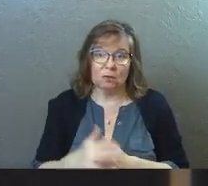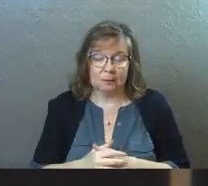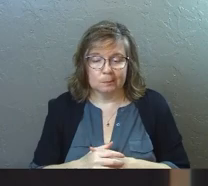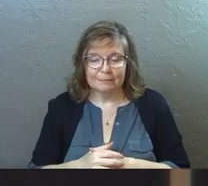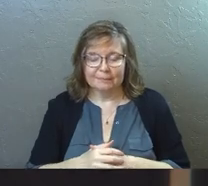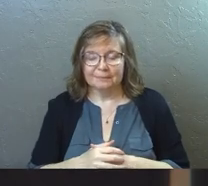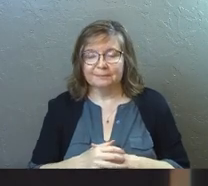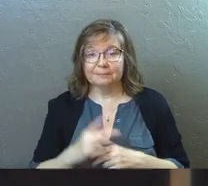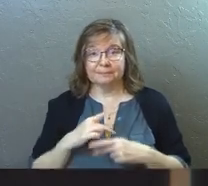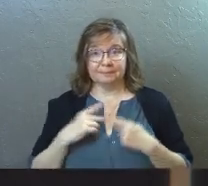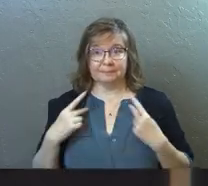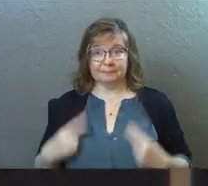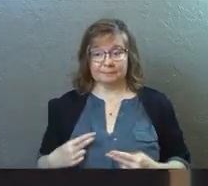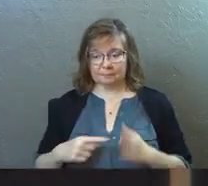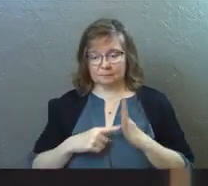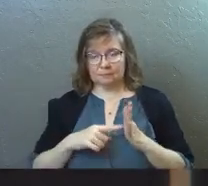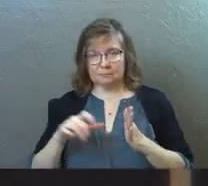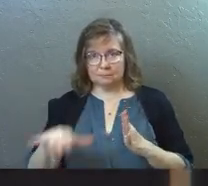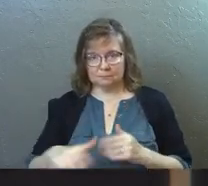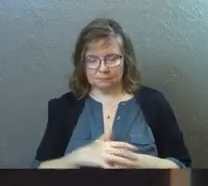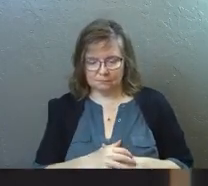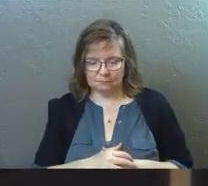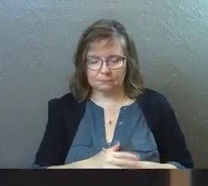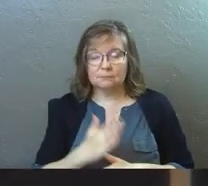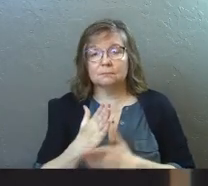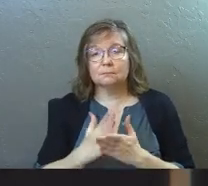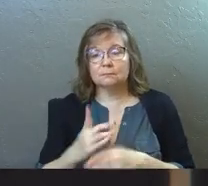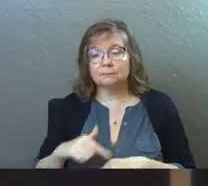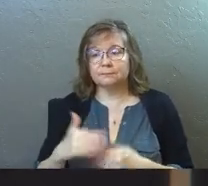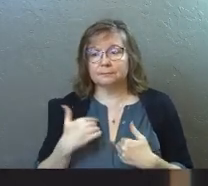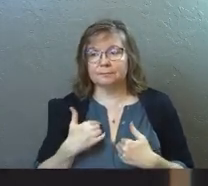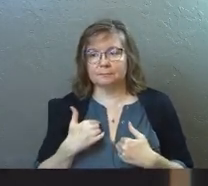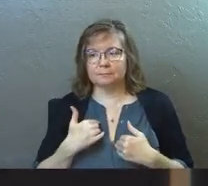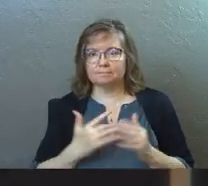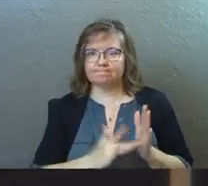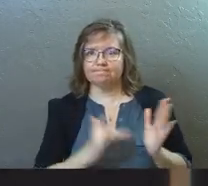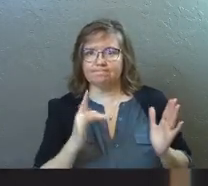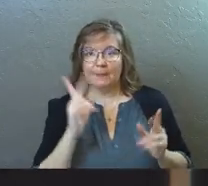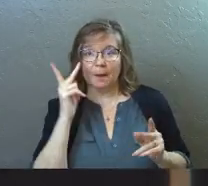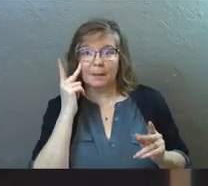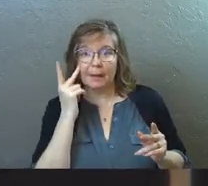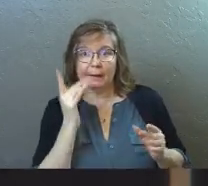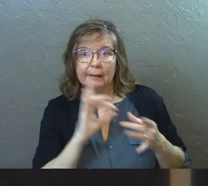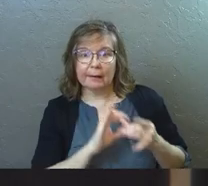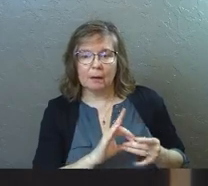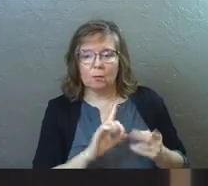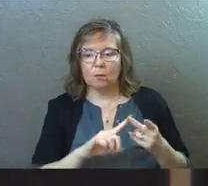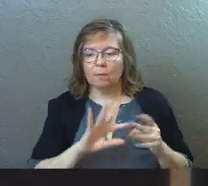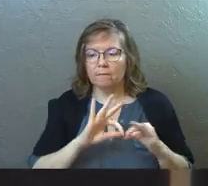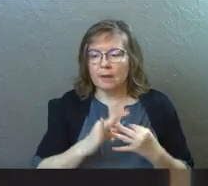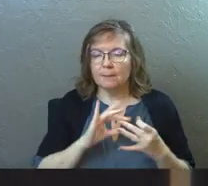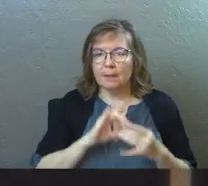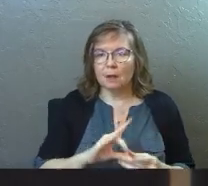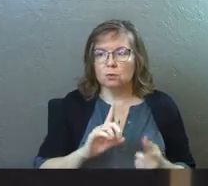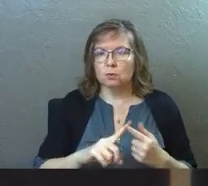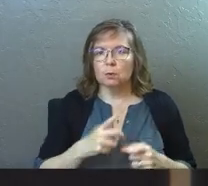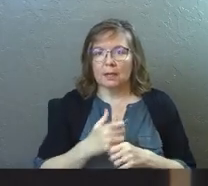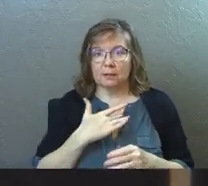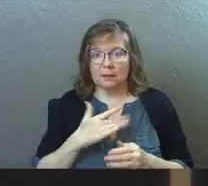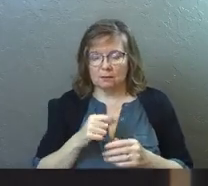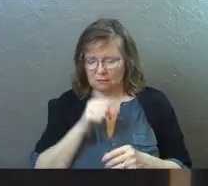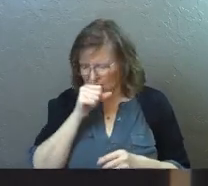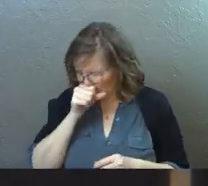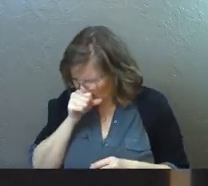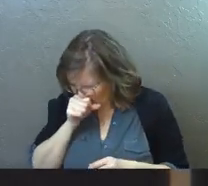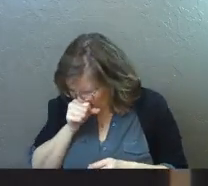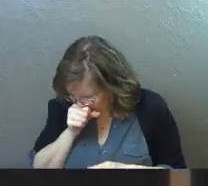And these Pharisees were an example of that. And some of them had exploited political connections or family connections in order to get their